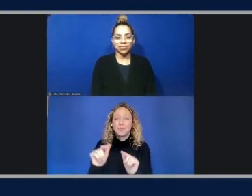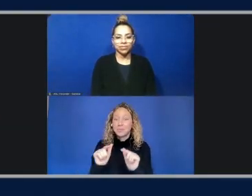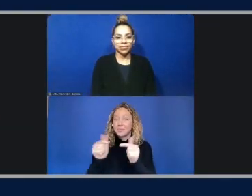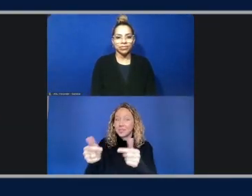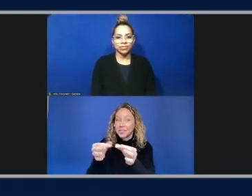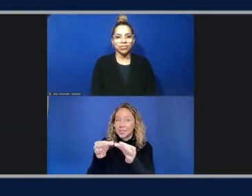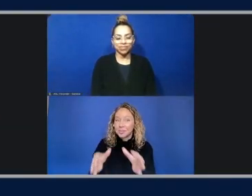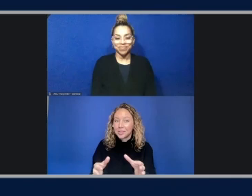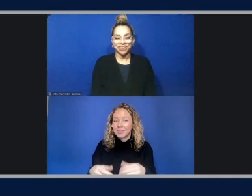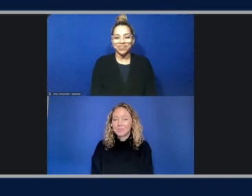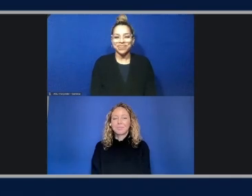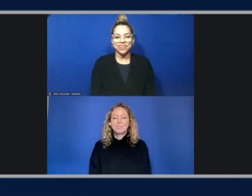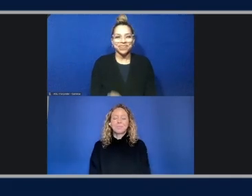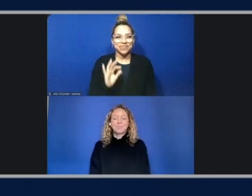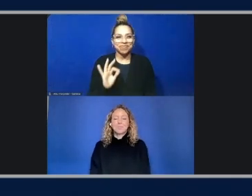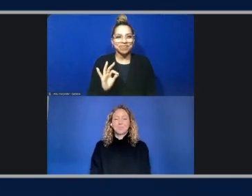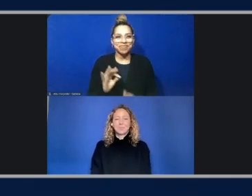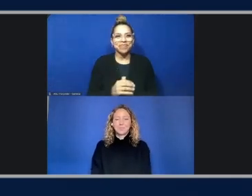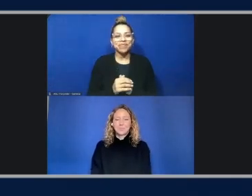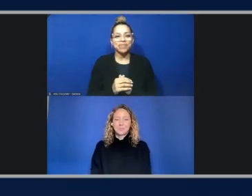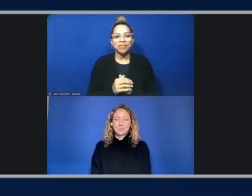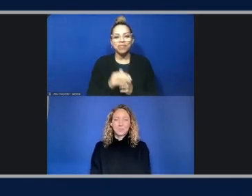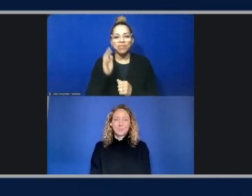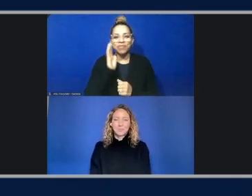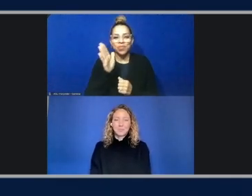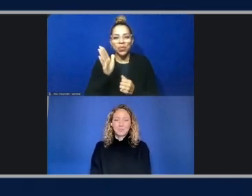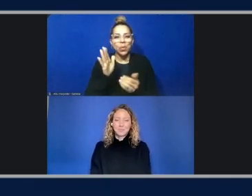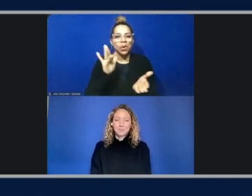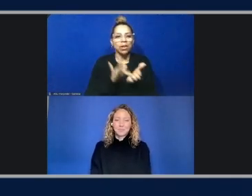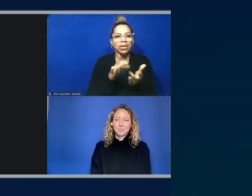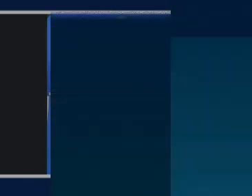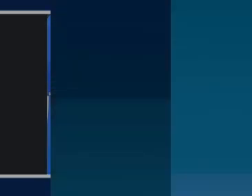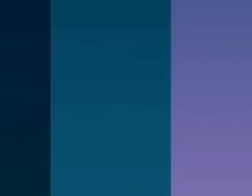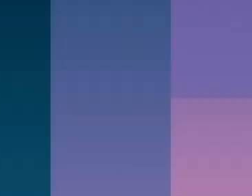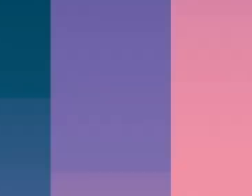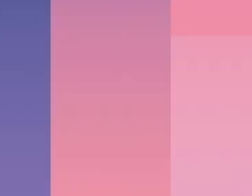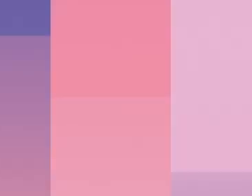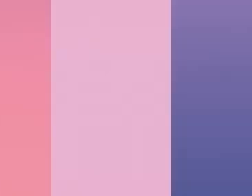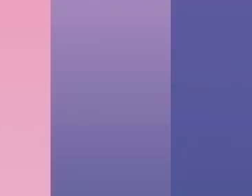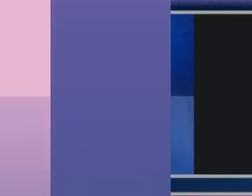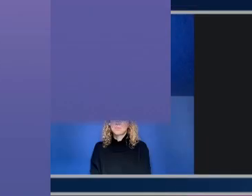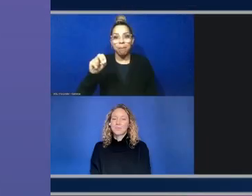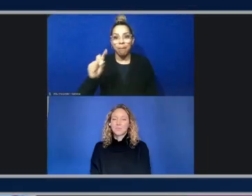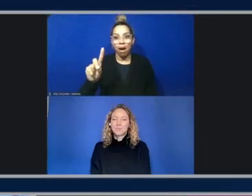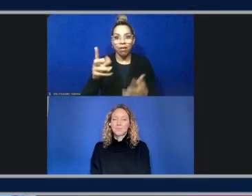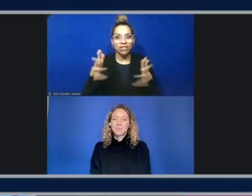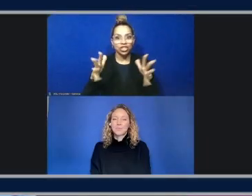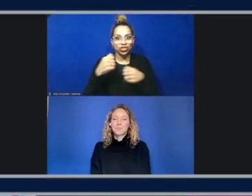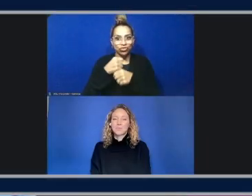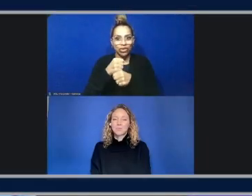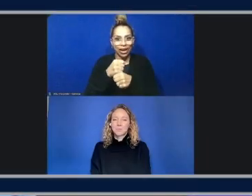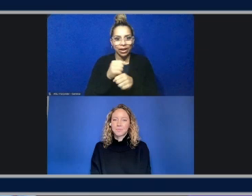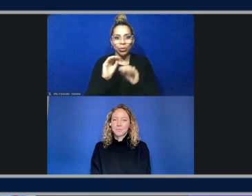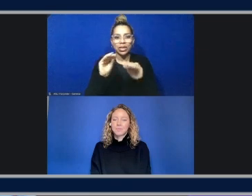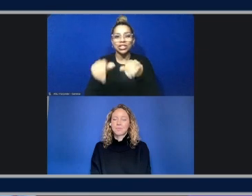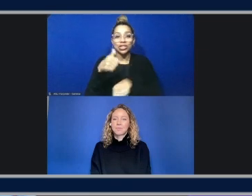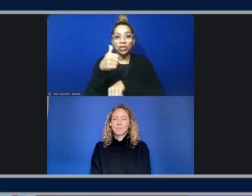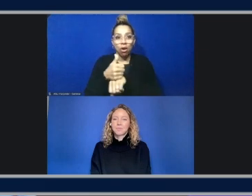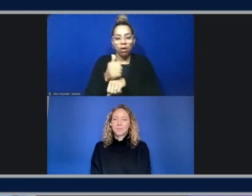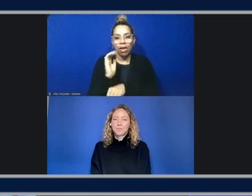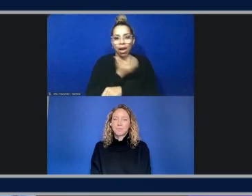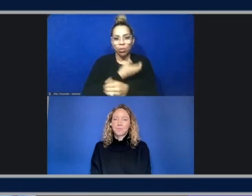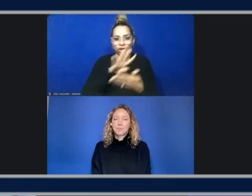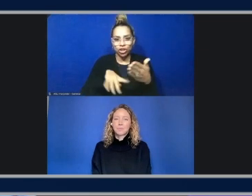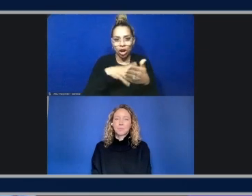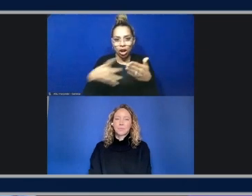go click into resources. We see that our pods were created. We installed that Helm chart. We'll actually go and look at storage and we see, we have a persistent volume